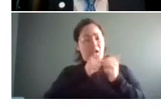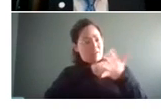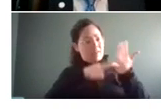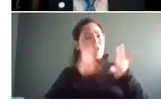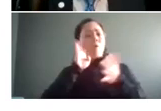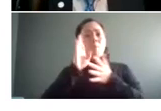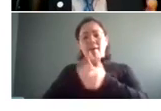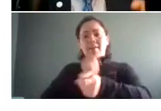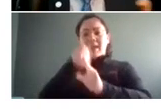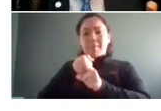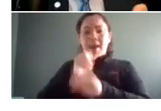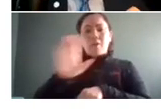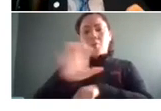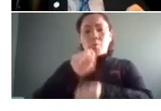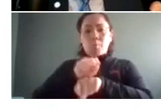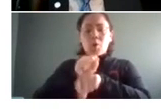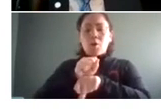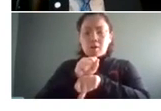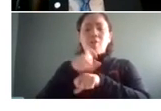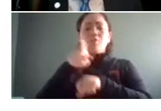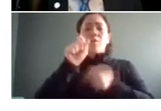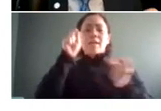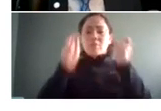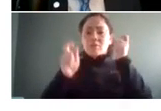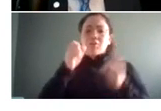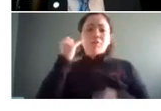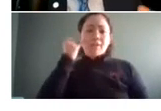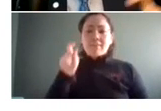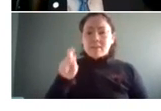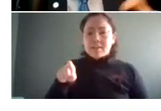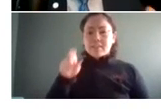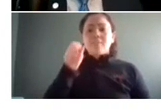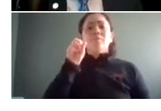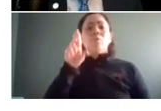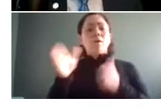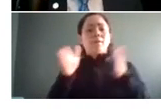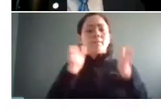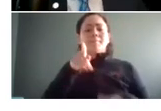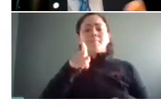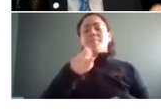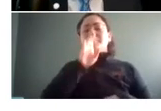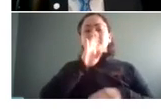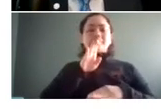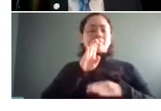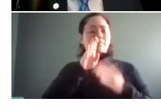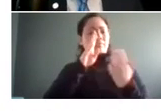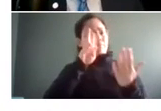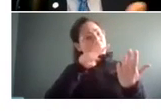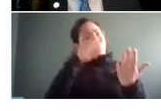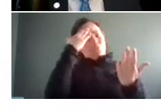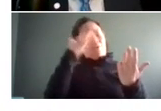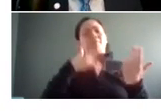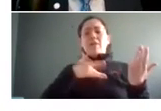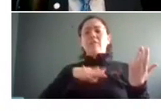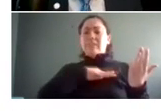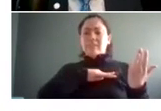workforce in that way you can make changes if necessary or you can you know be satisfied that this is a good criteria to use and